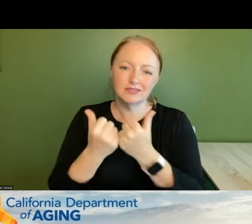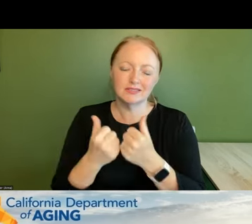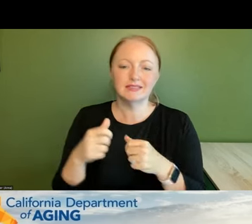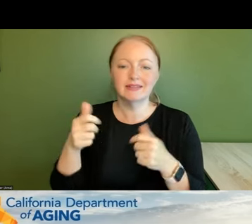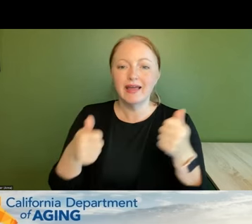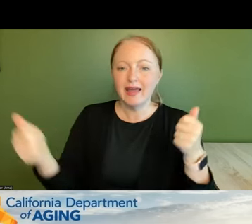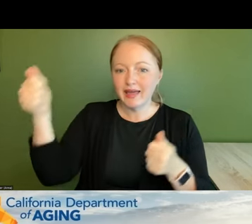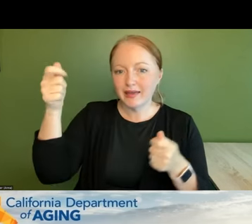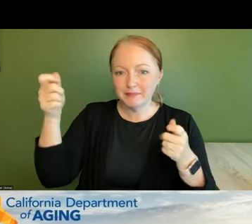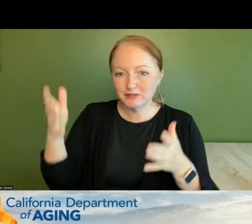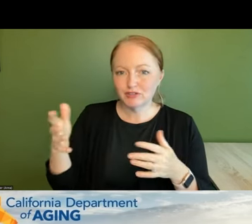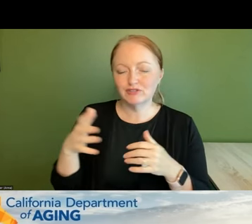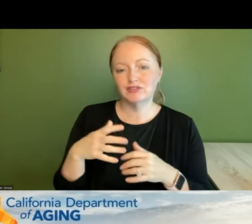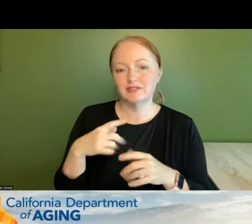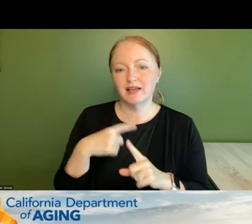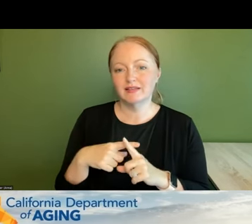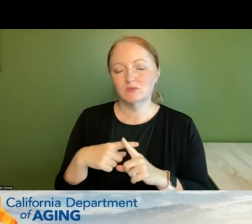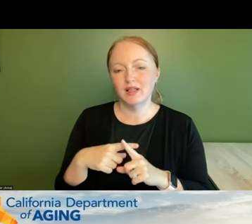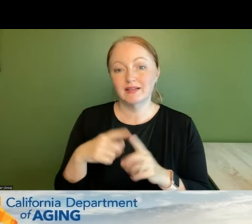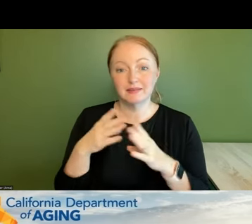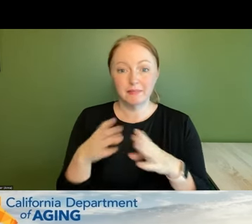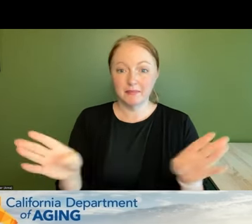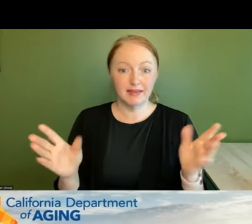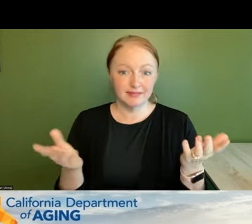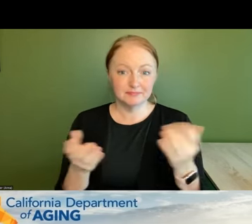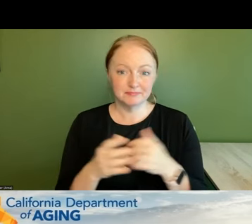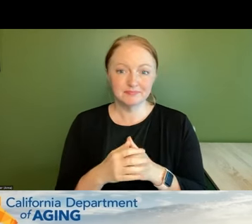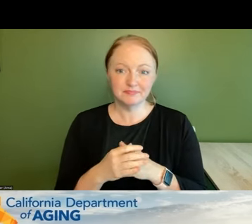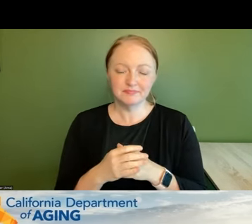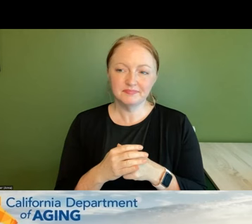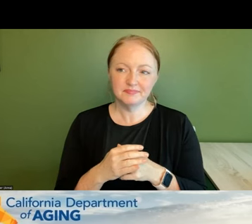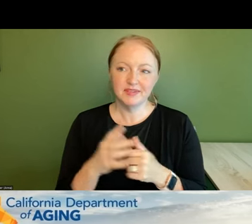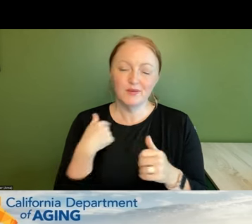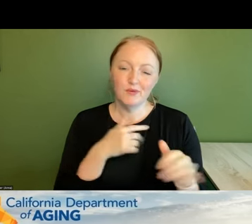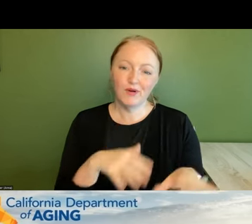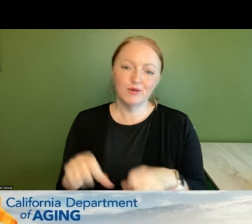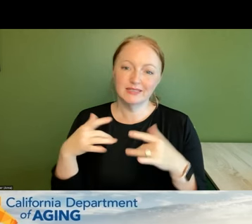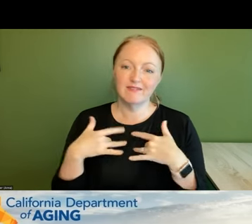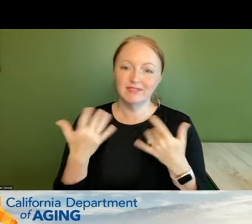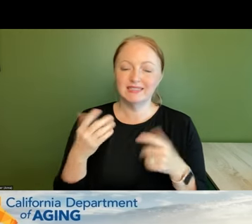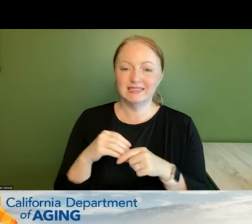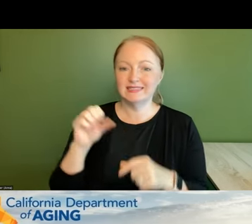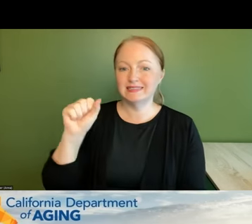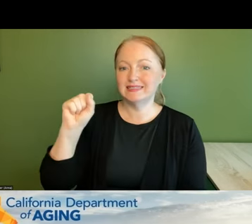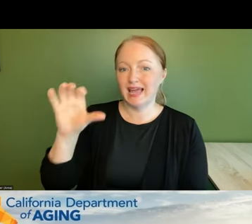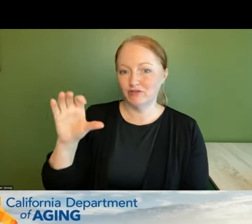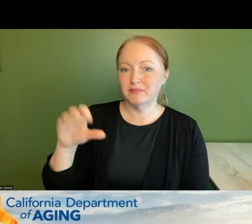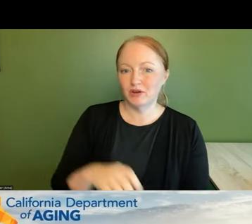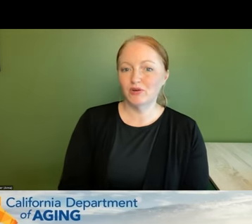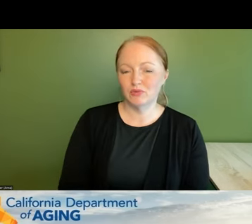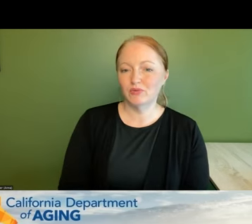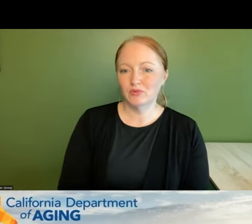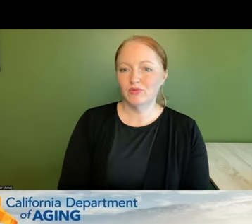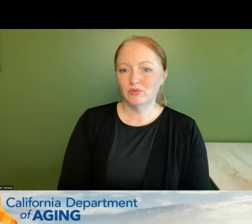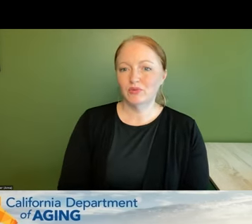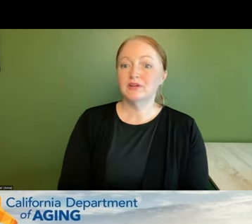administration as well as um the public so um we are hosting this event in sacramento and not only is it a